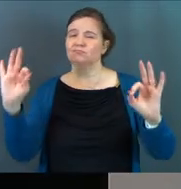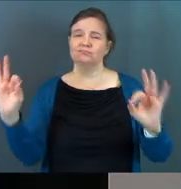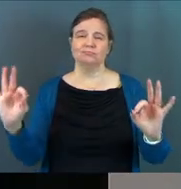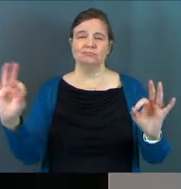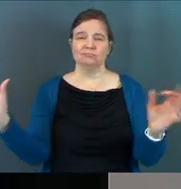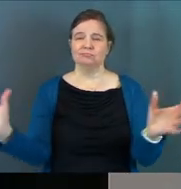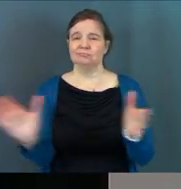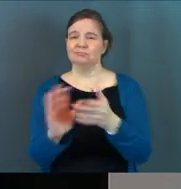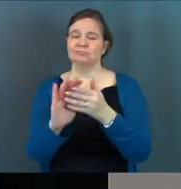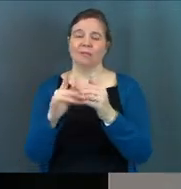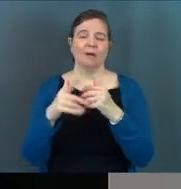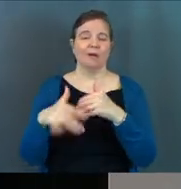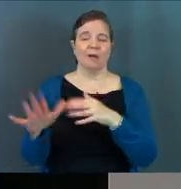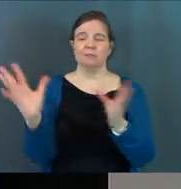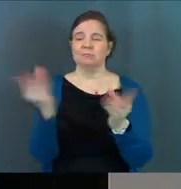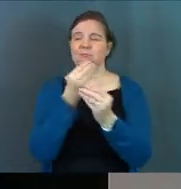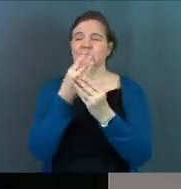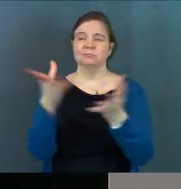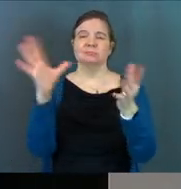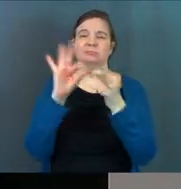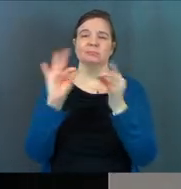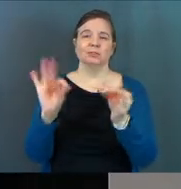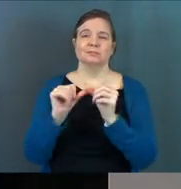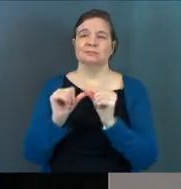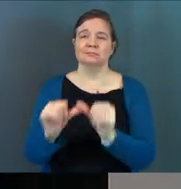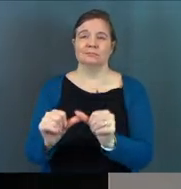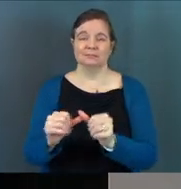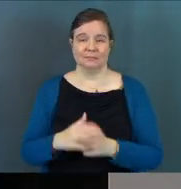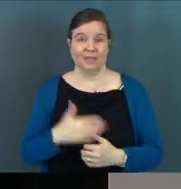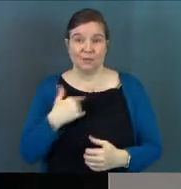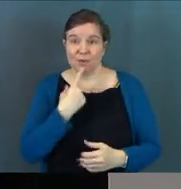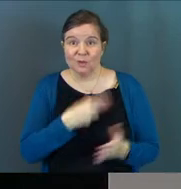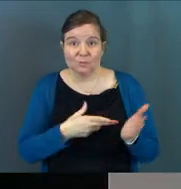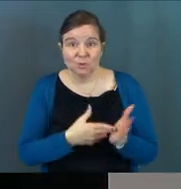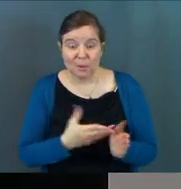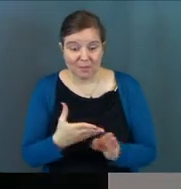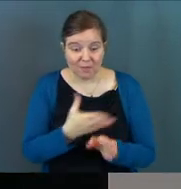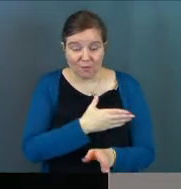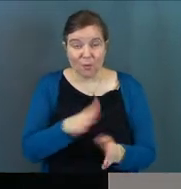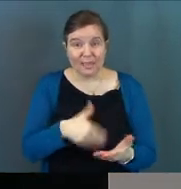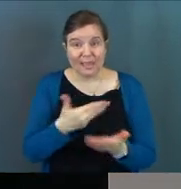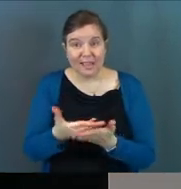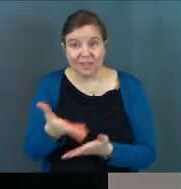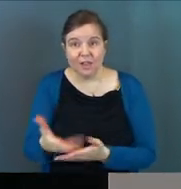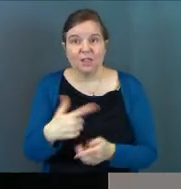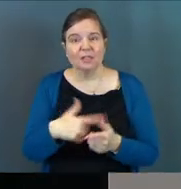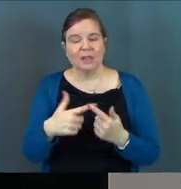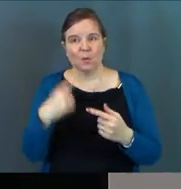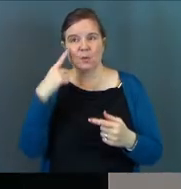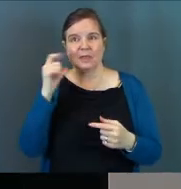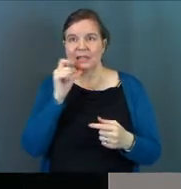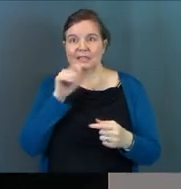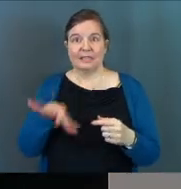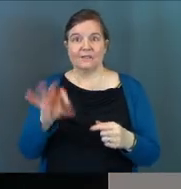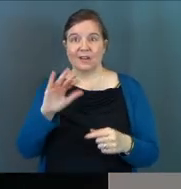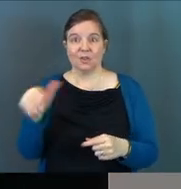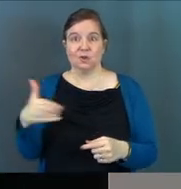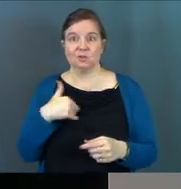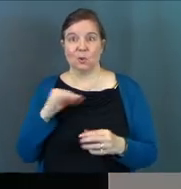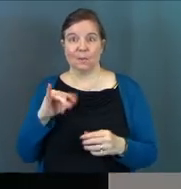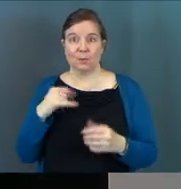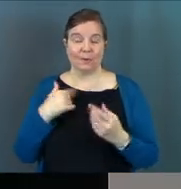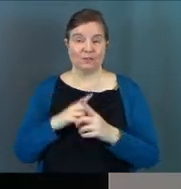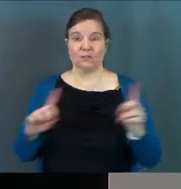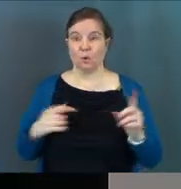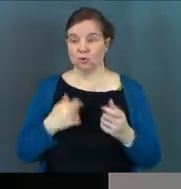be rosy and they're going to ride off into the sunset. And if we don't tell them the truth before they get there, they're going to think they didn't find their soulmate.